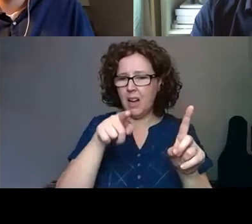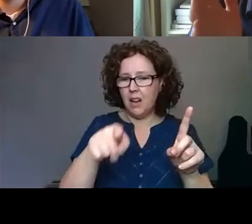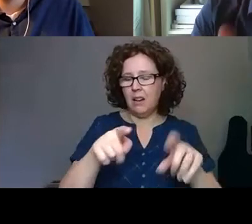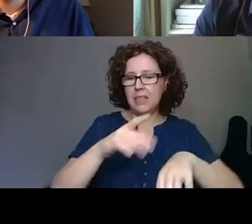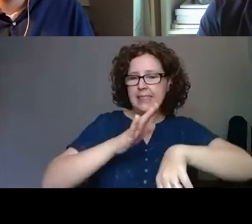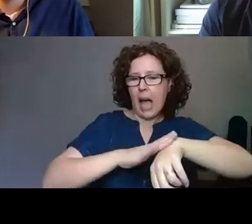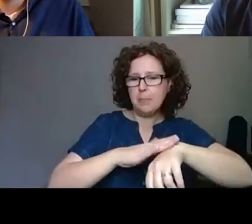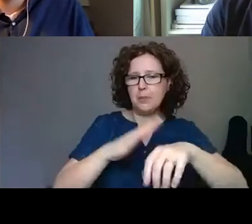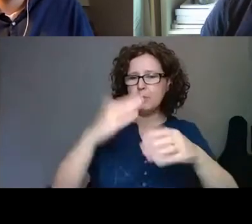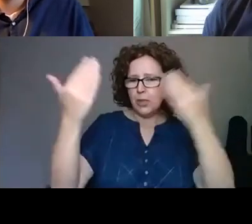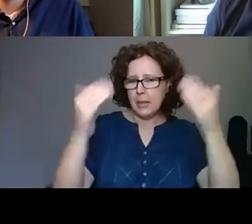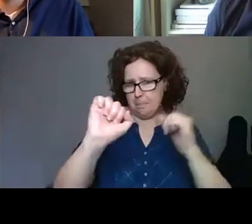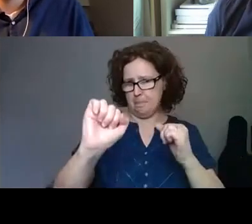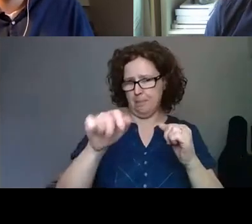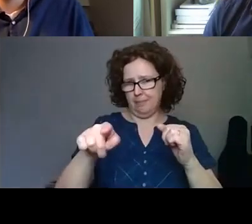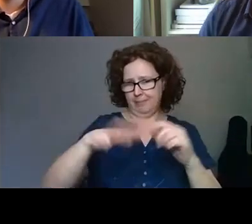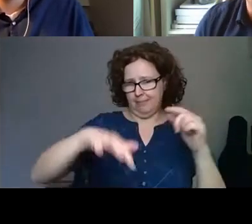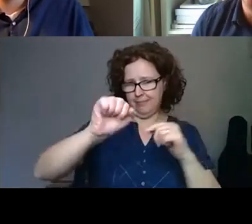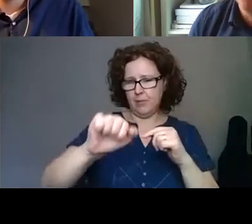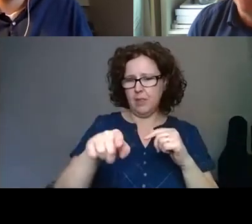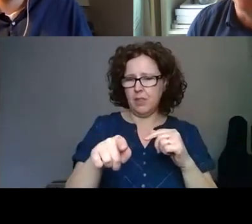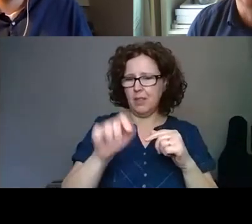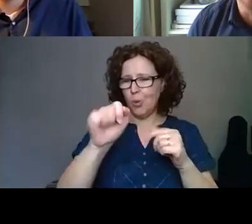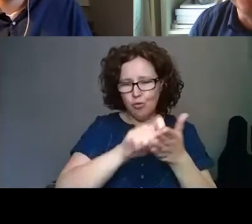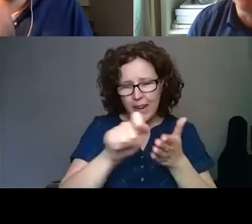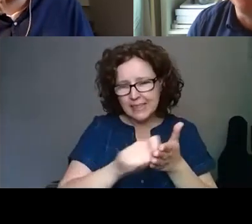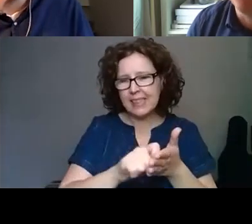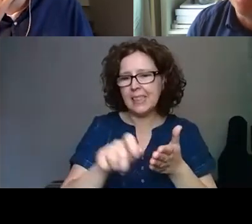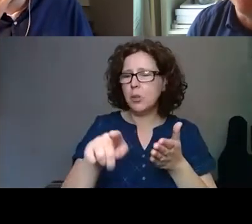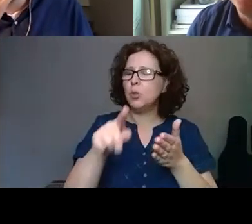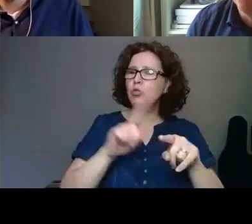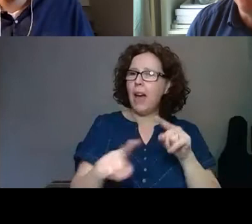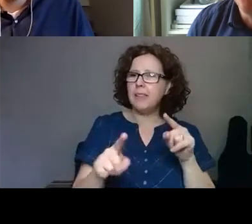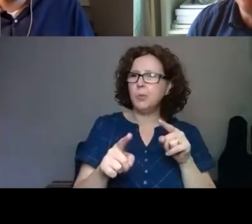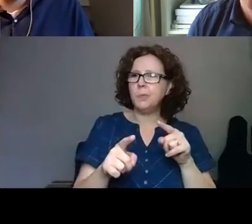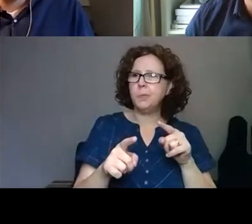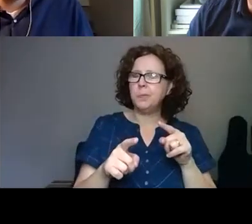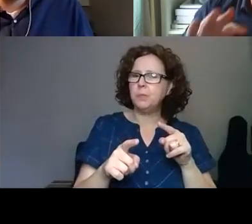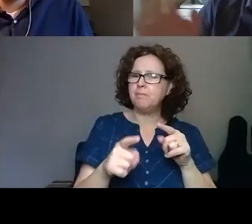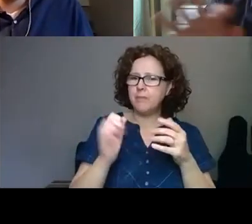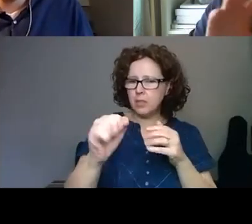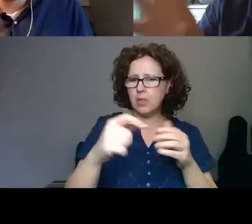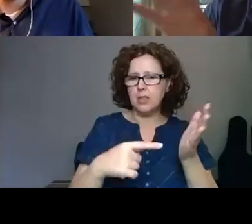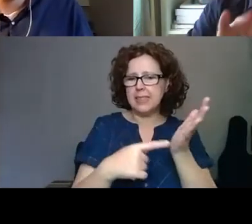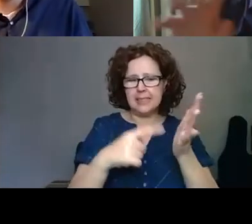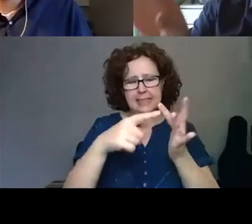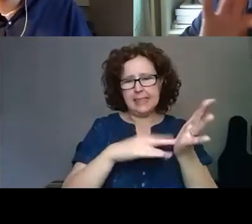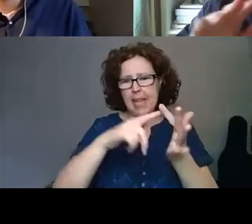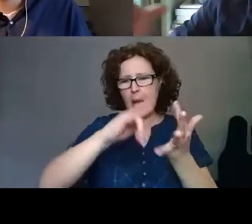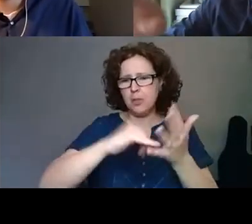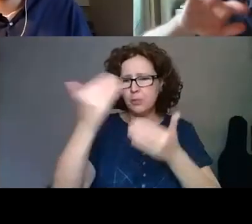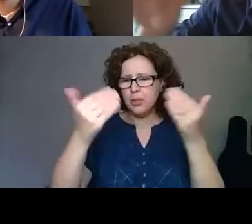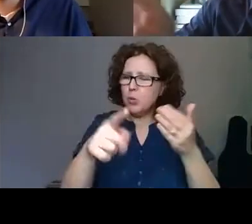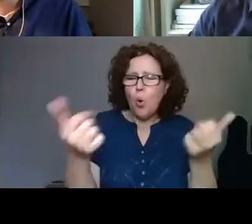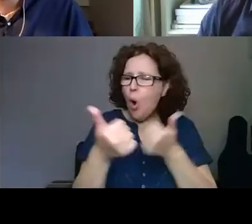own research and your own writing, but what you're trying to do with Times Museum as well, you, you were already playing with some of